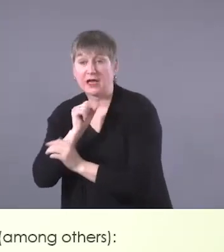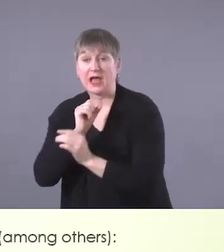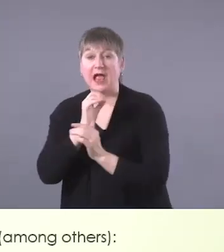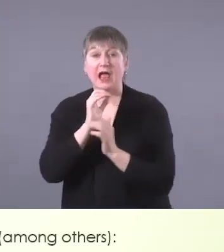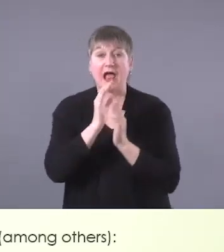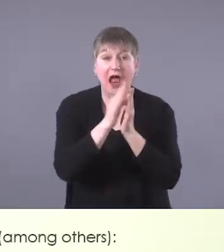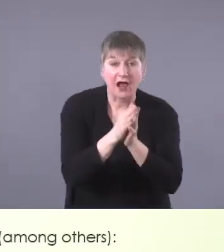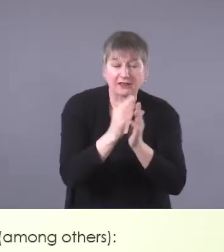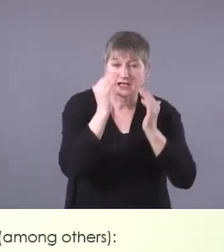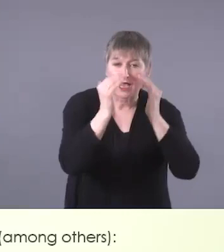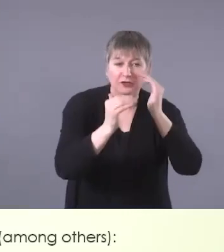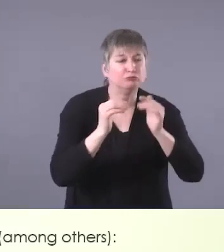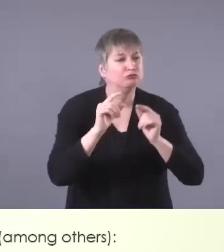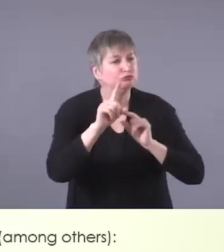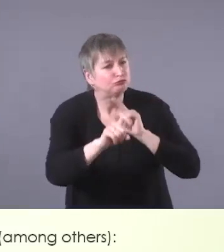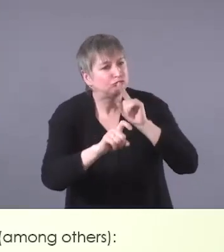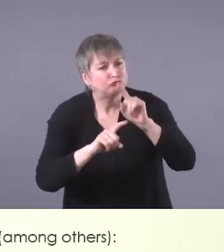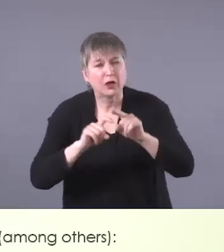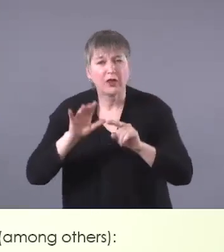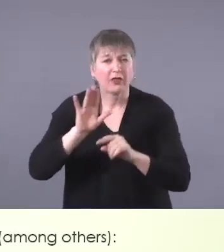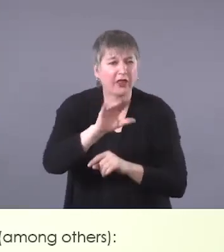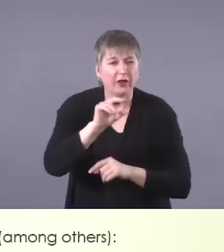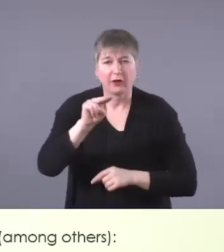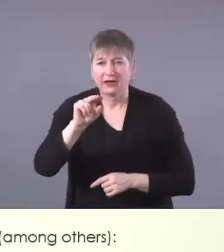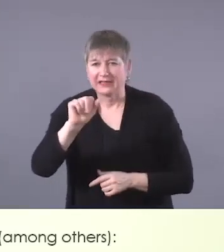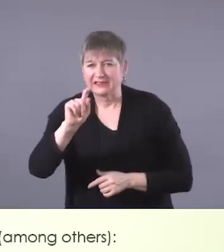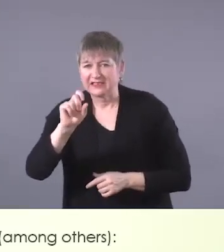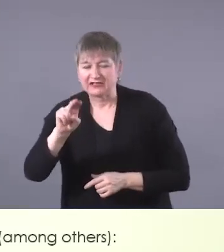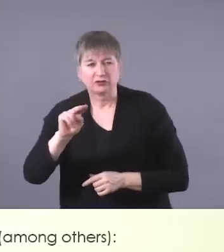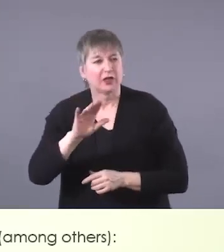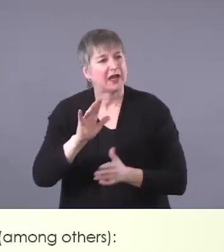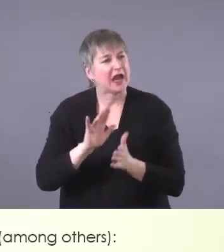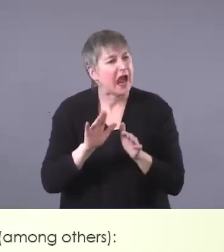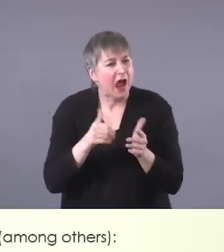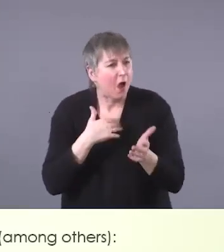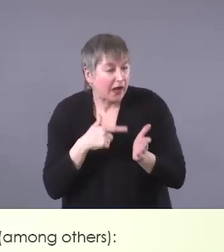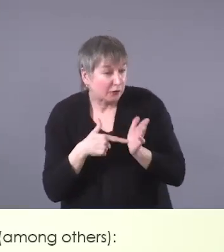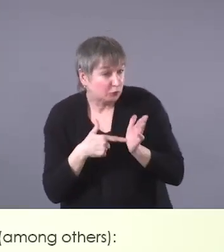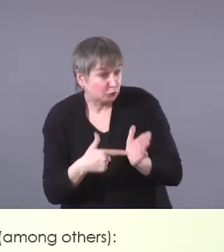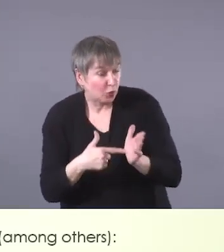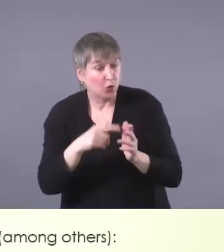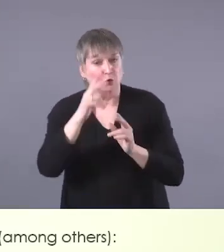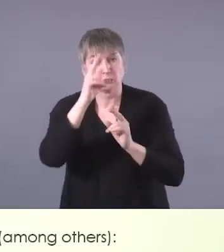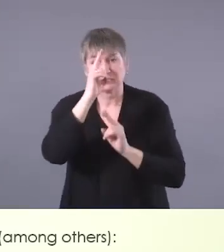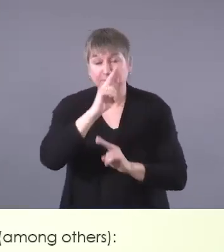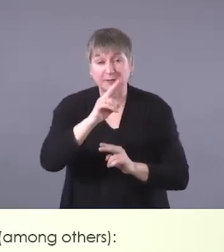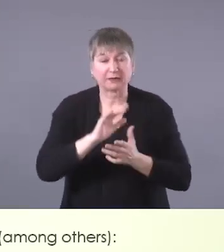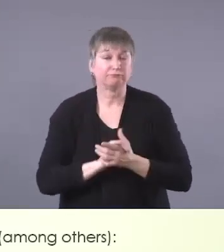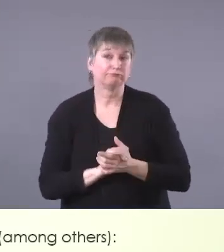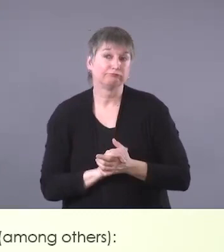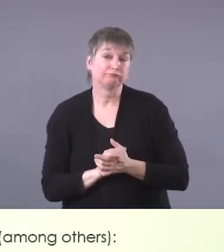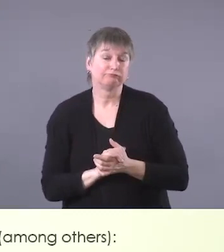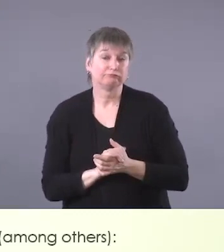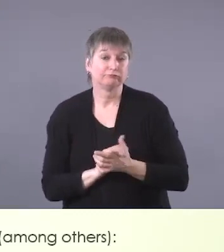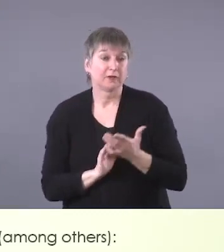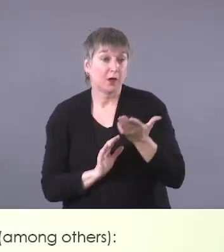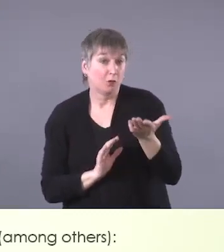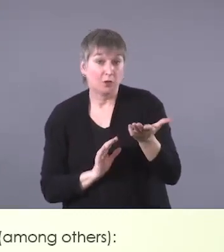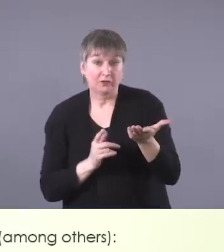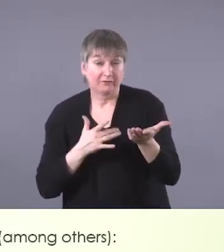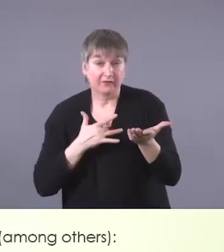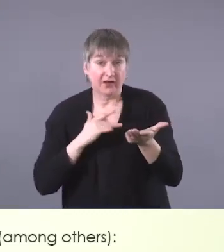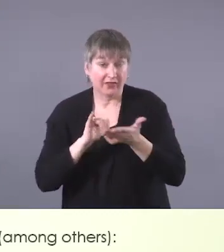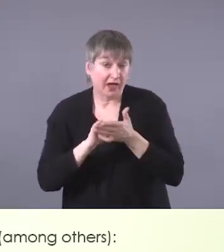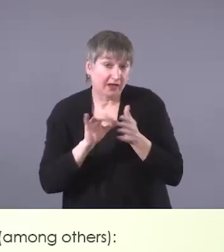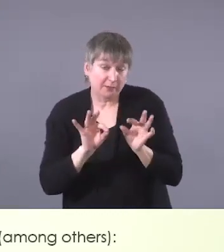nation and how we can demonstrate respect for their culture. You know, find out what they feel is important for you to